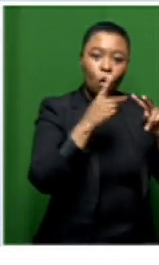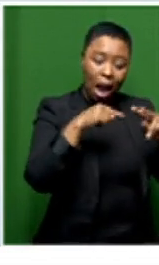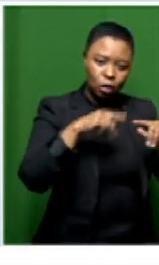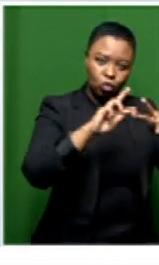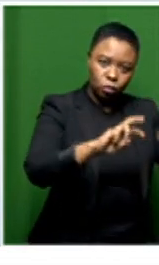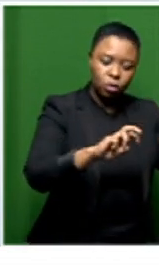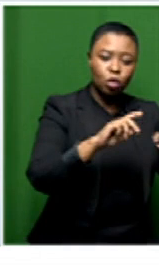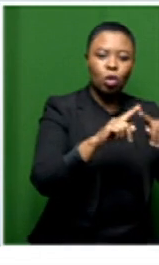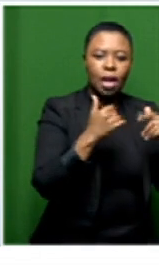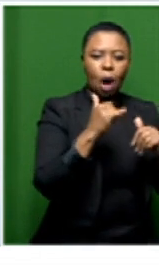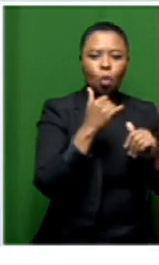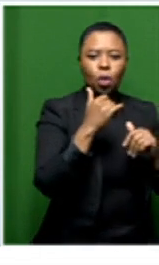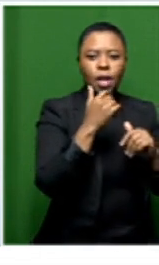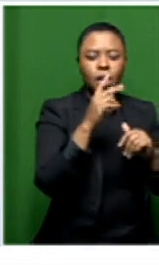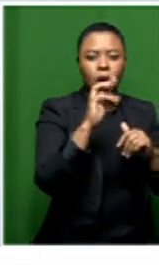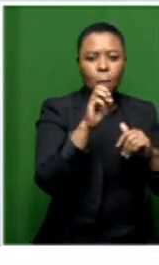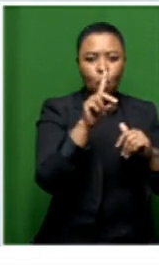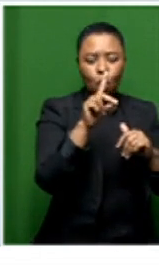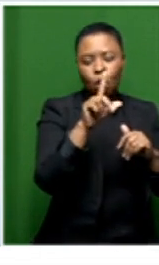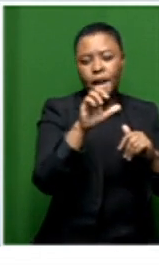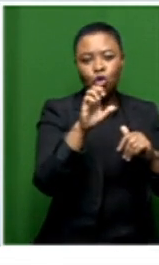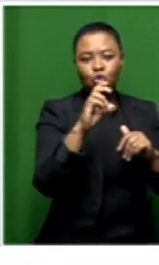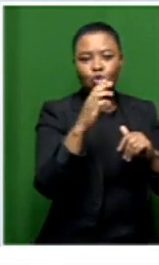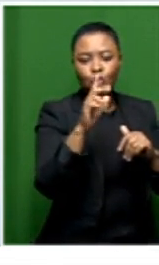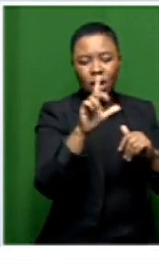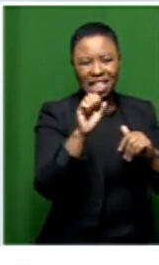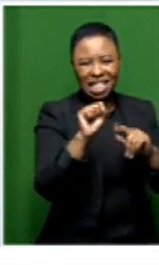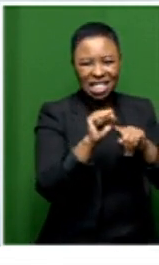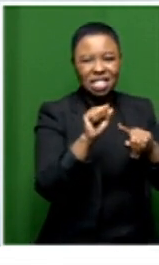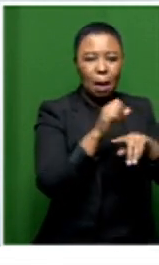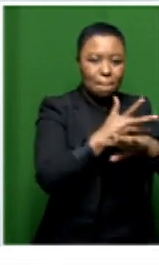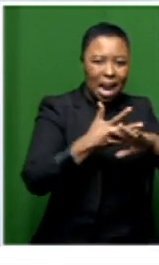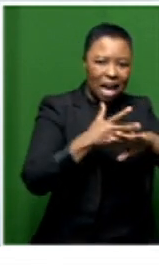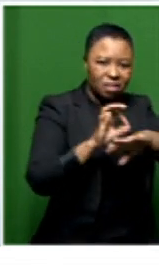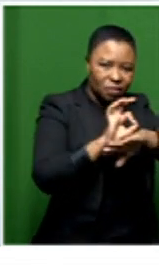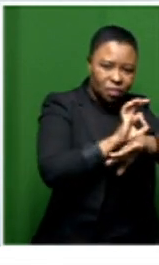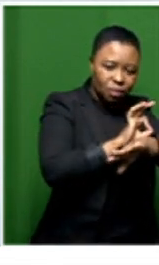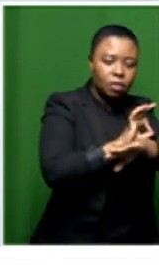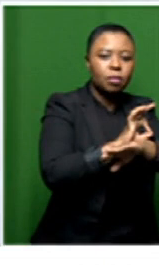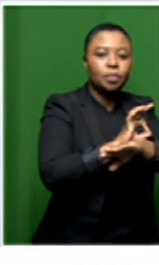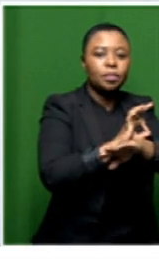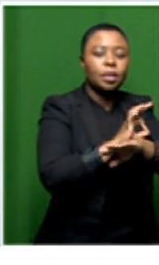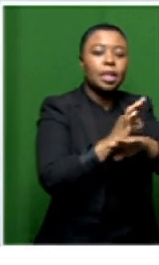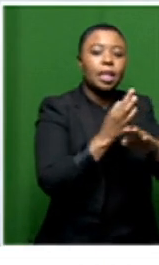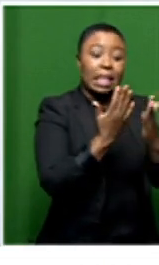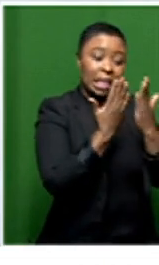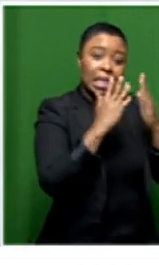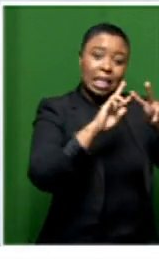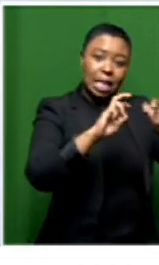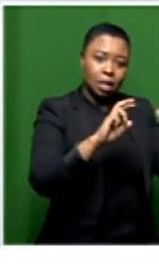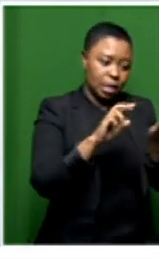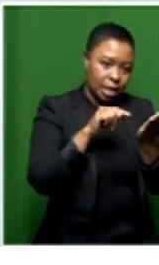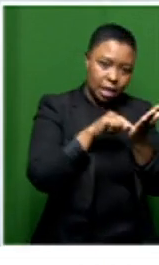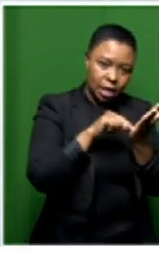molecules in these uh microclots in these individuals to confirm our just published study but